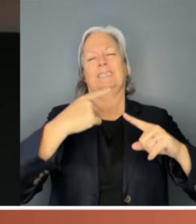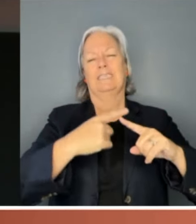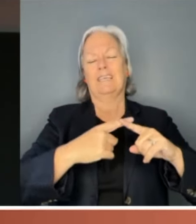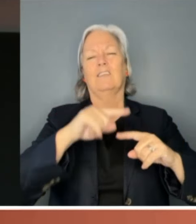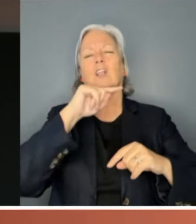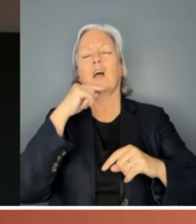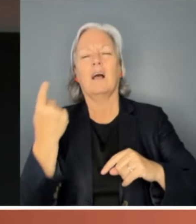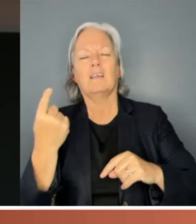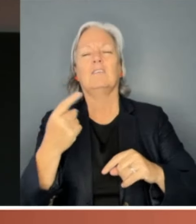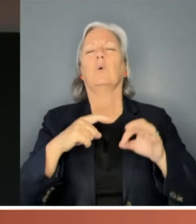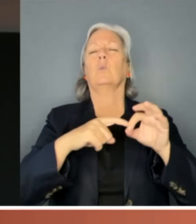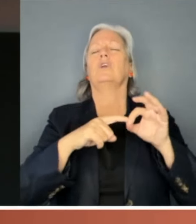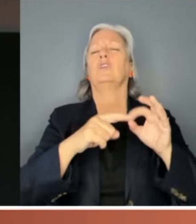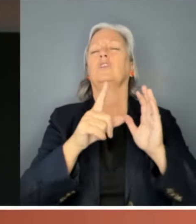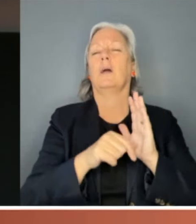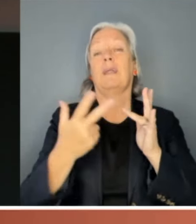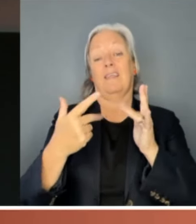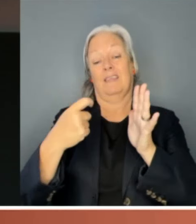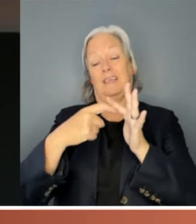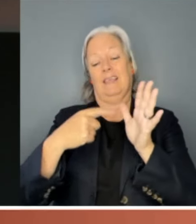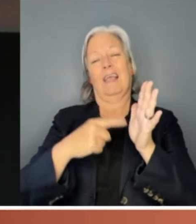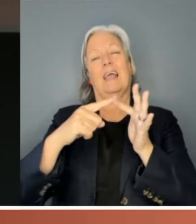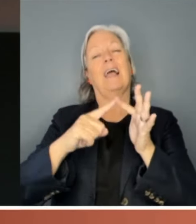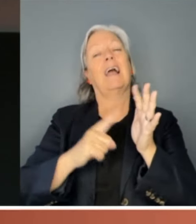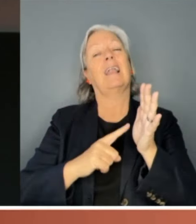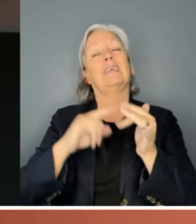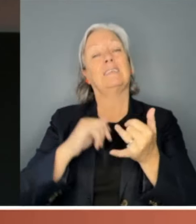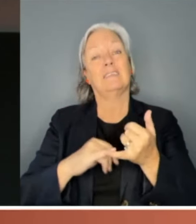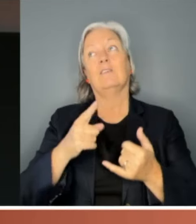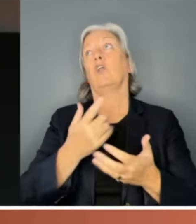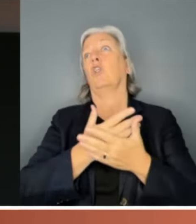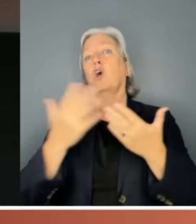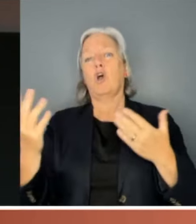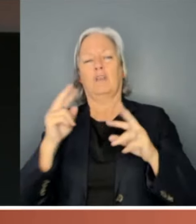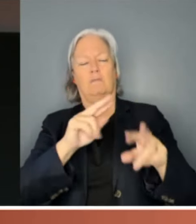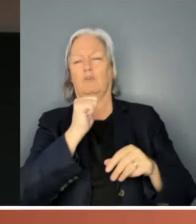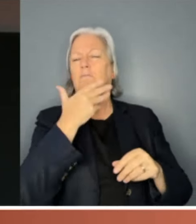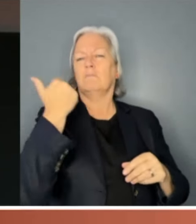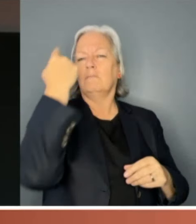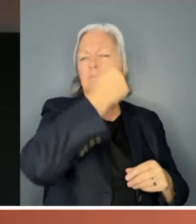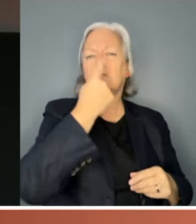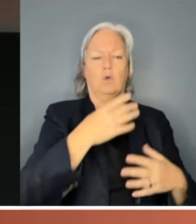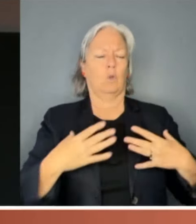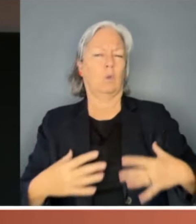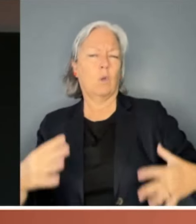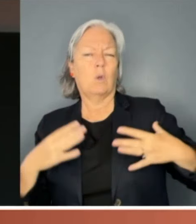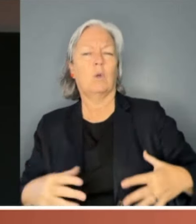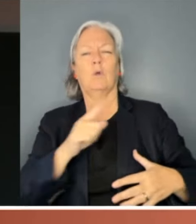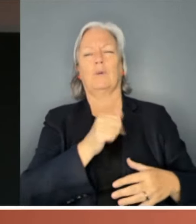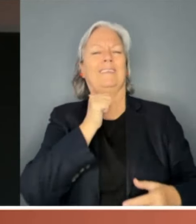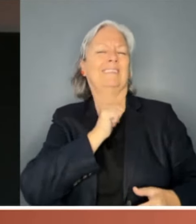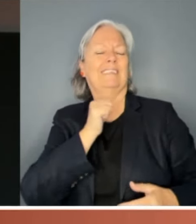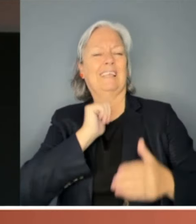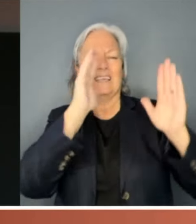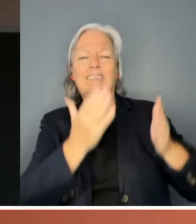Minister Kate Ellis, another woman who endured unprecedented focus on her looks, her clothes, her sexiness, her